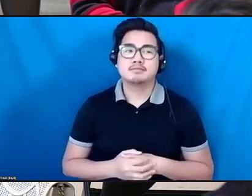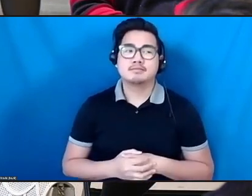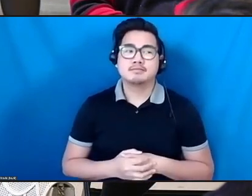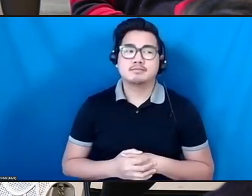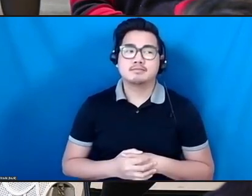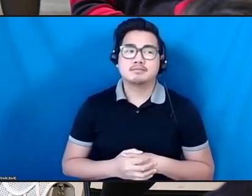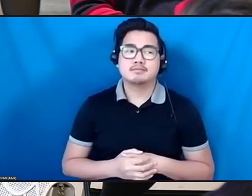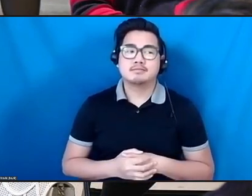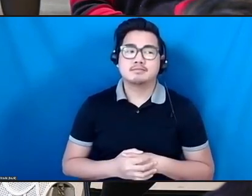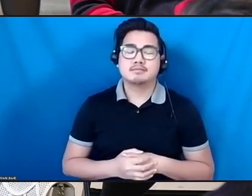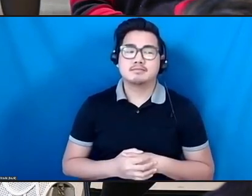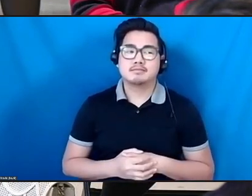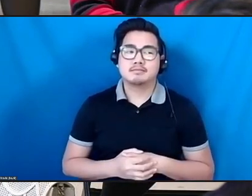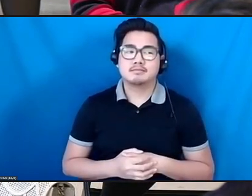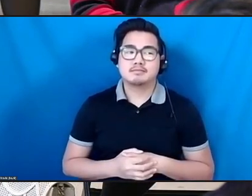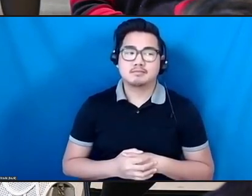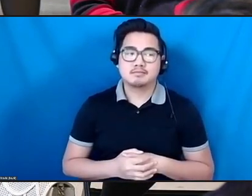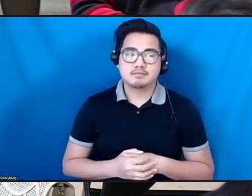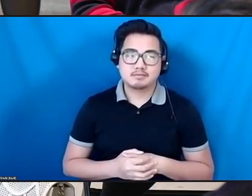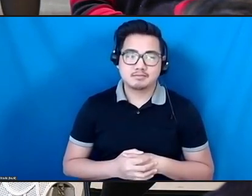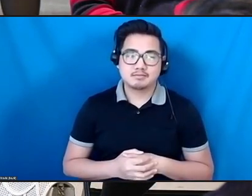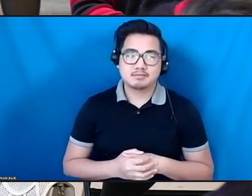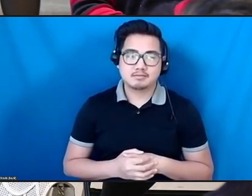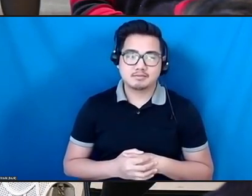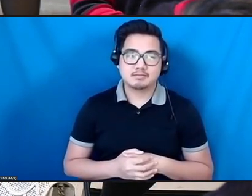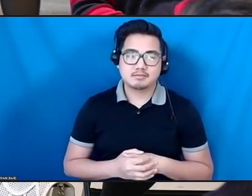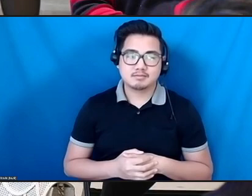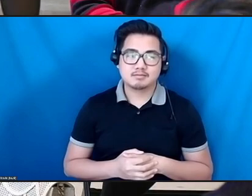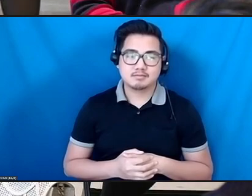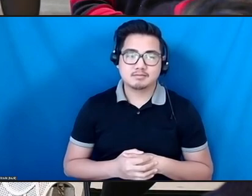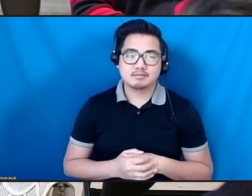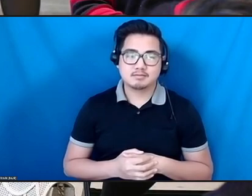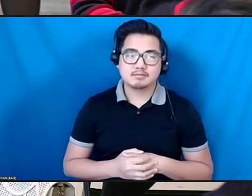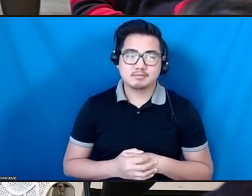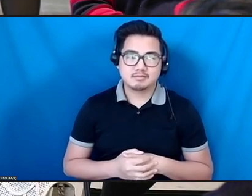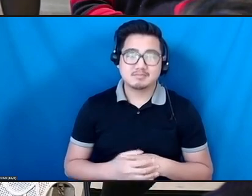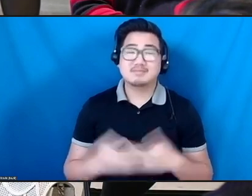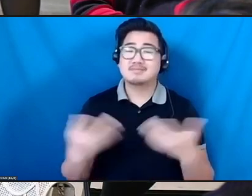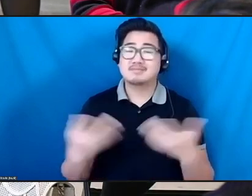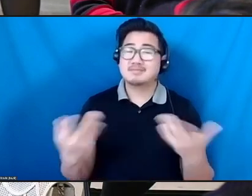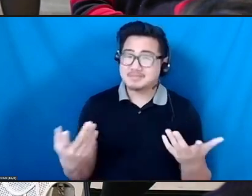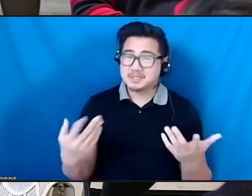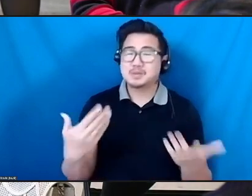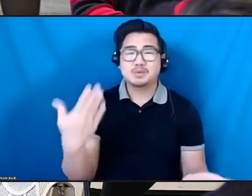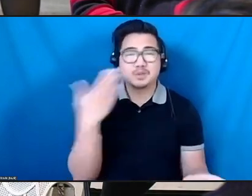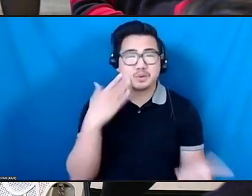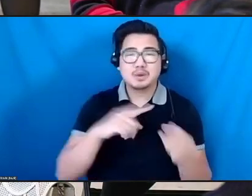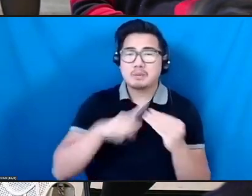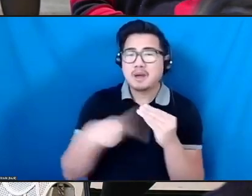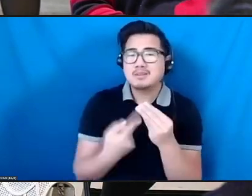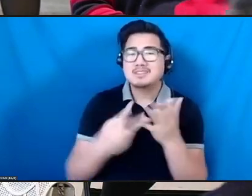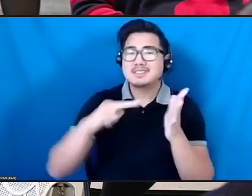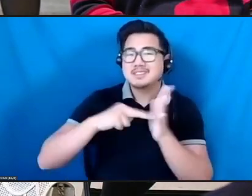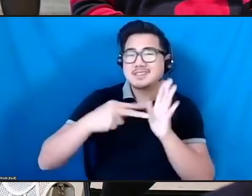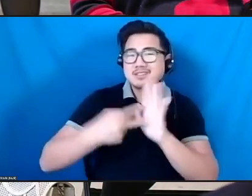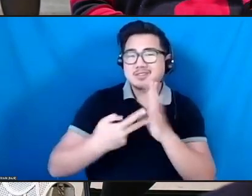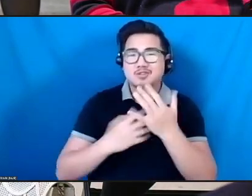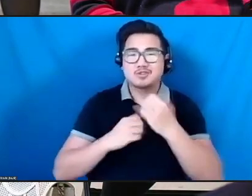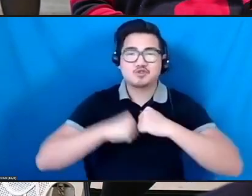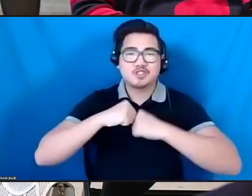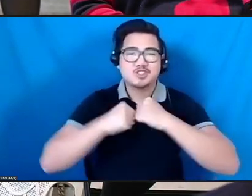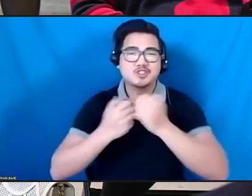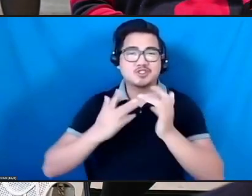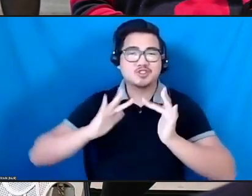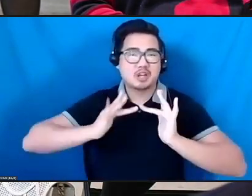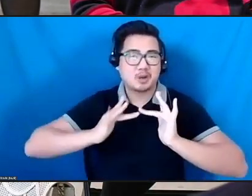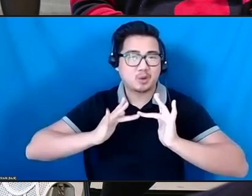brilliant ideas that we already know about through intentional and structured networks. And then the only other thing I'll offer to the point